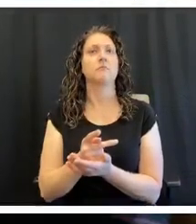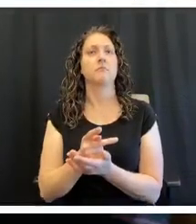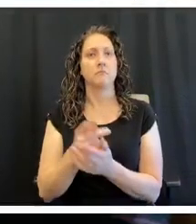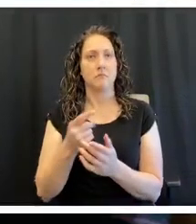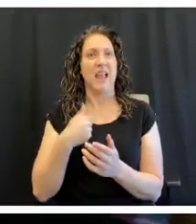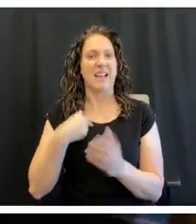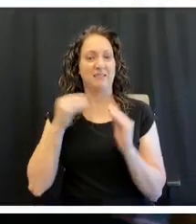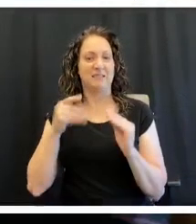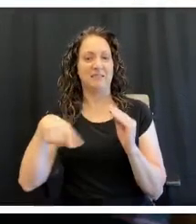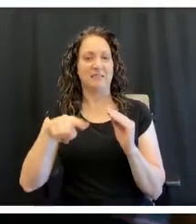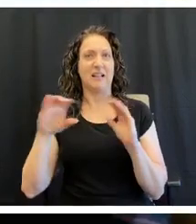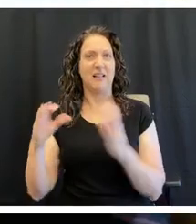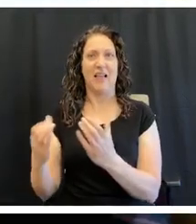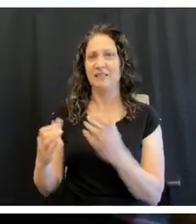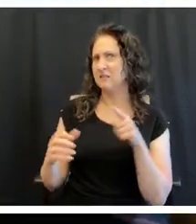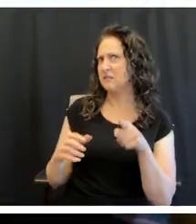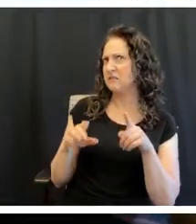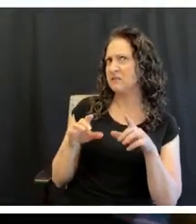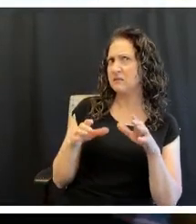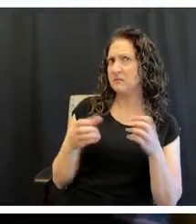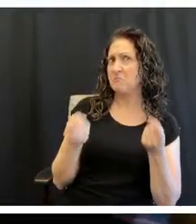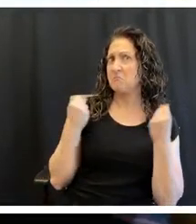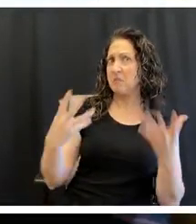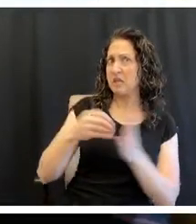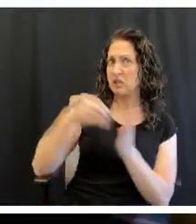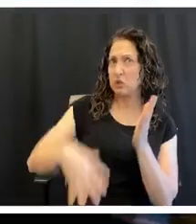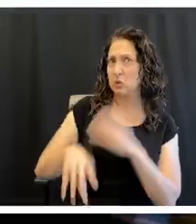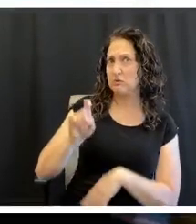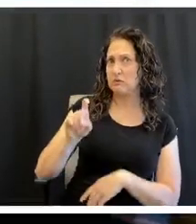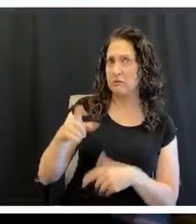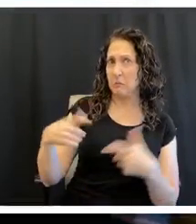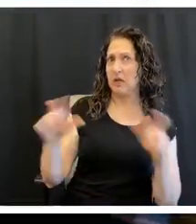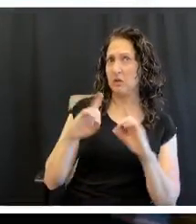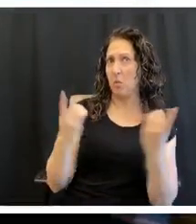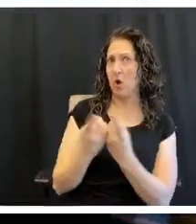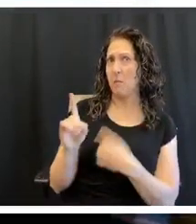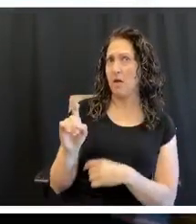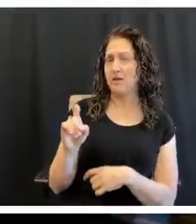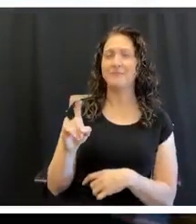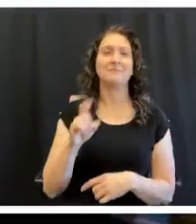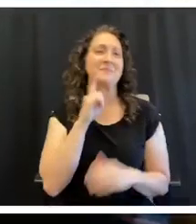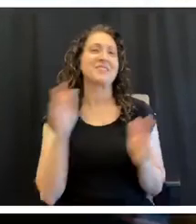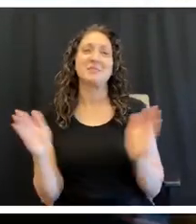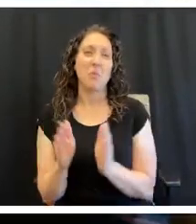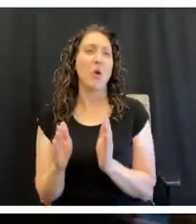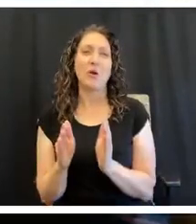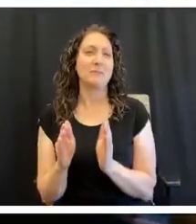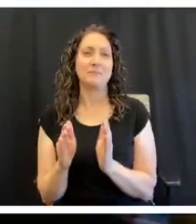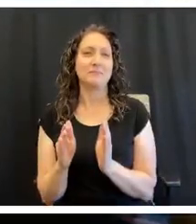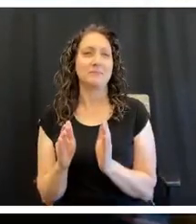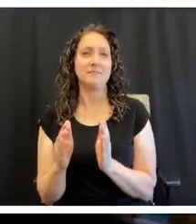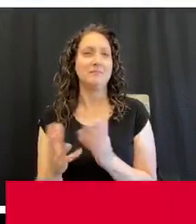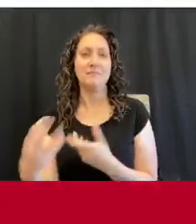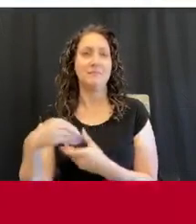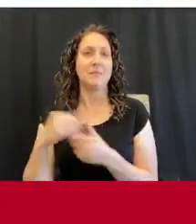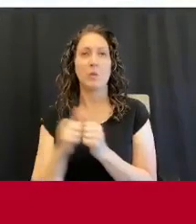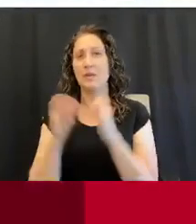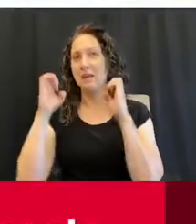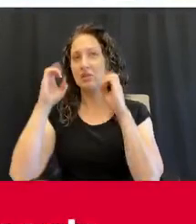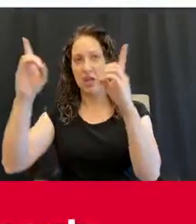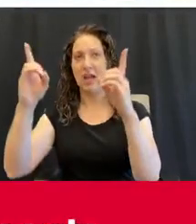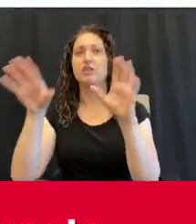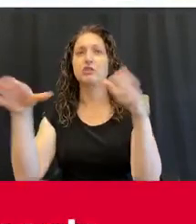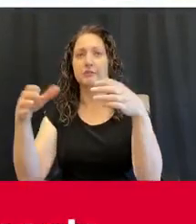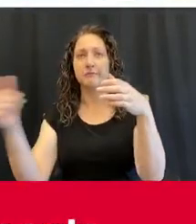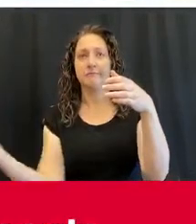Is that a big department? Do you have quite a few students right now? We're a small department. We're part of the education department.